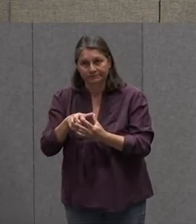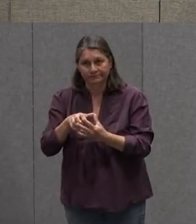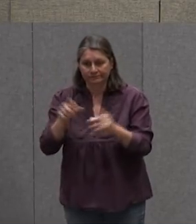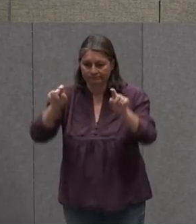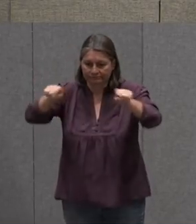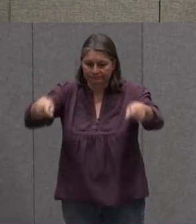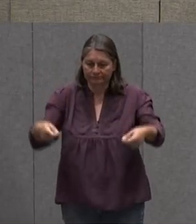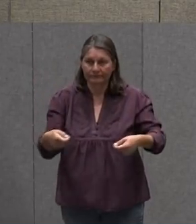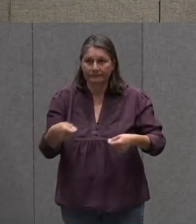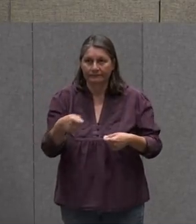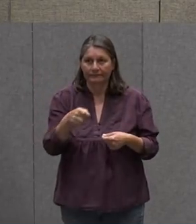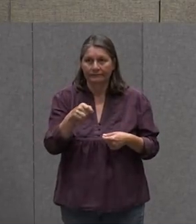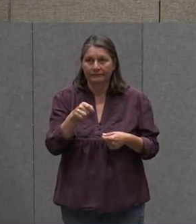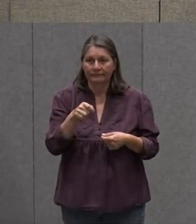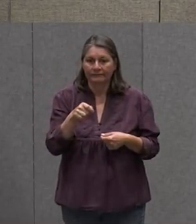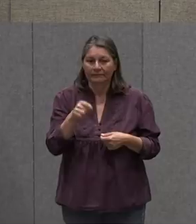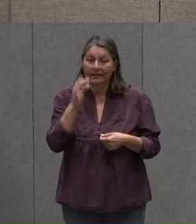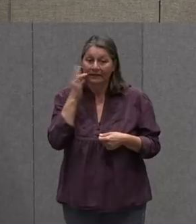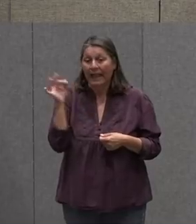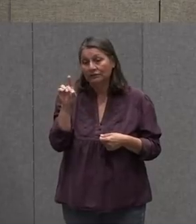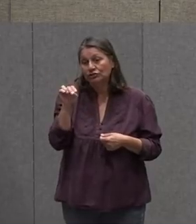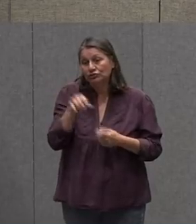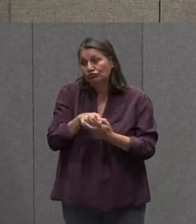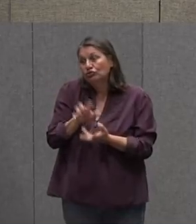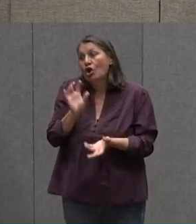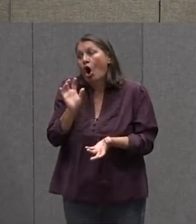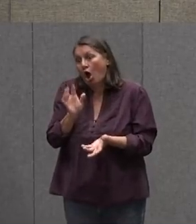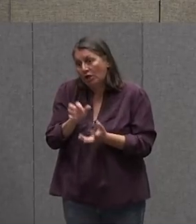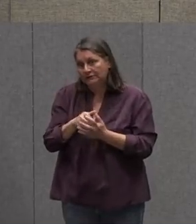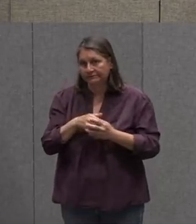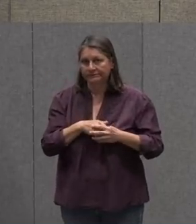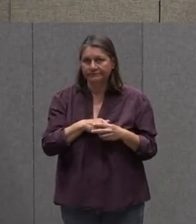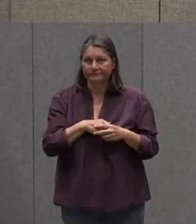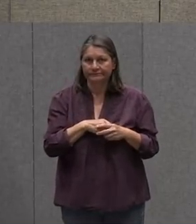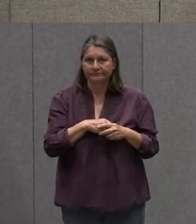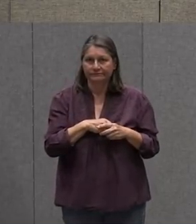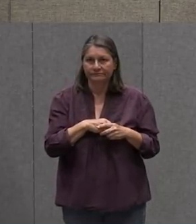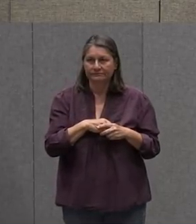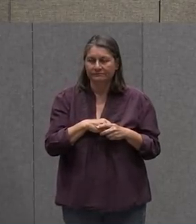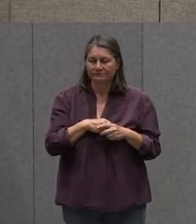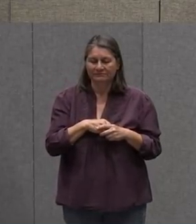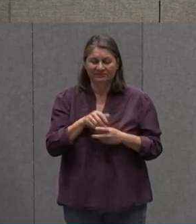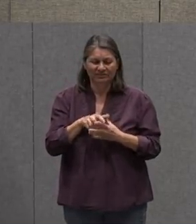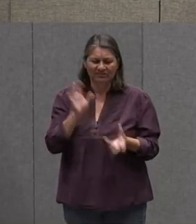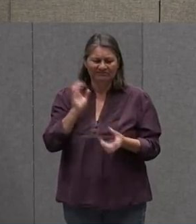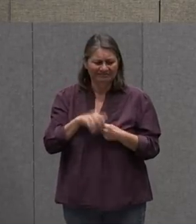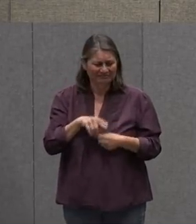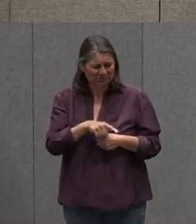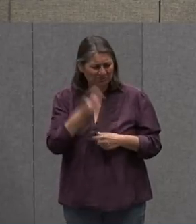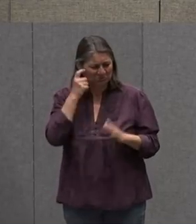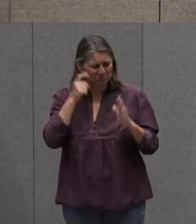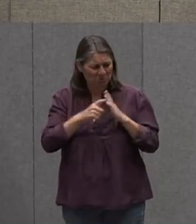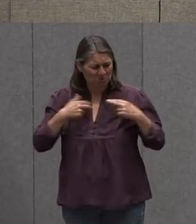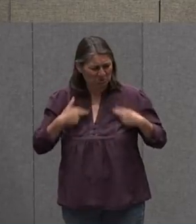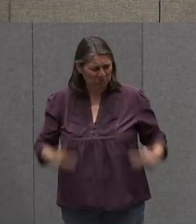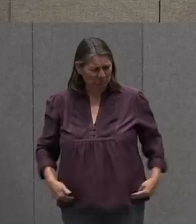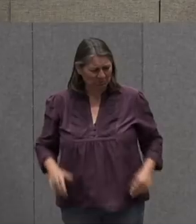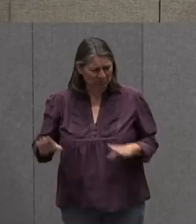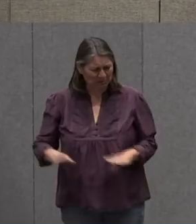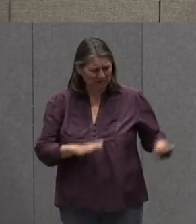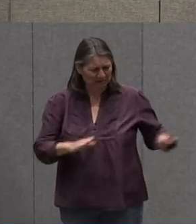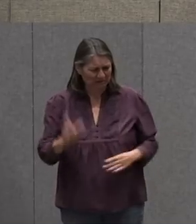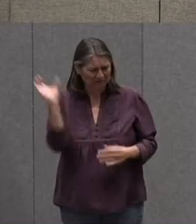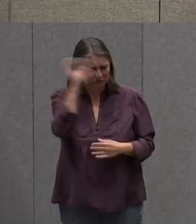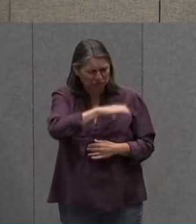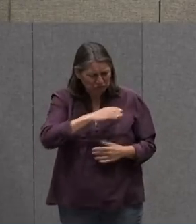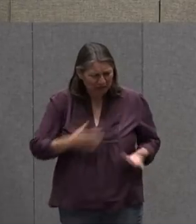Things That Typically Cats Do Can You See How Strange The Humans Are Acting The Cat Might Say The